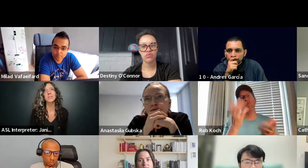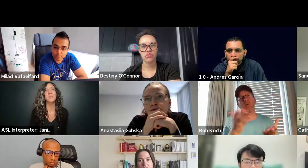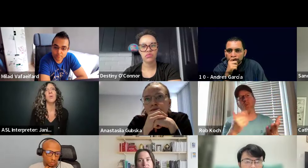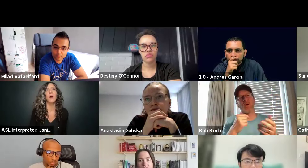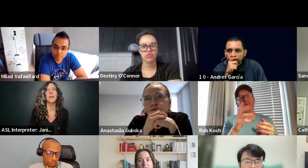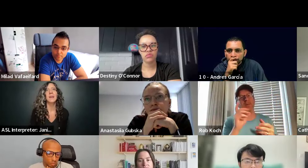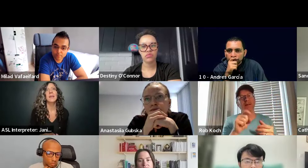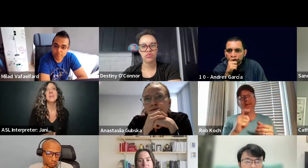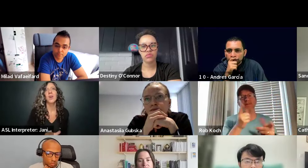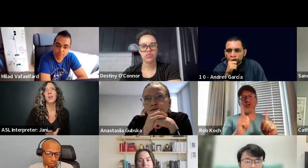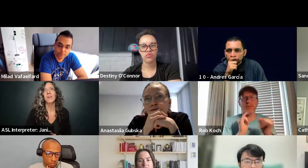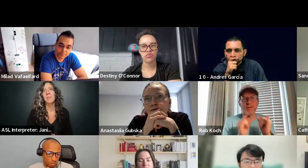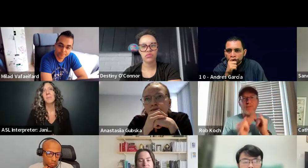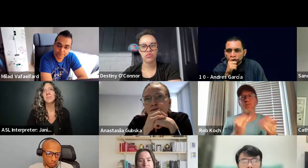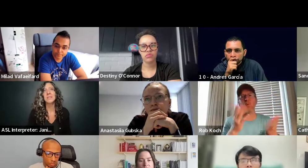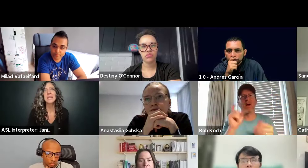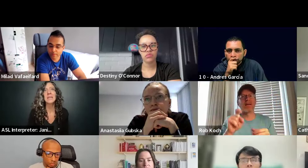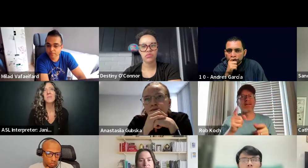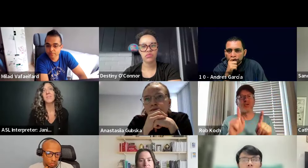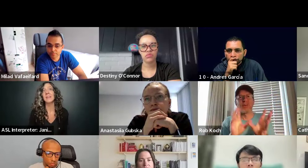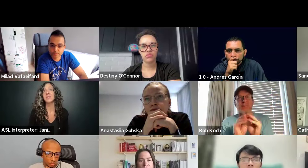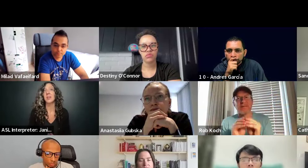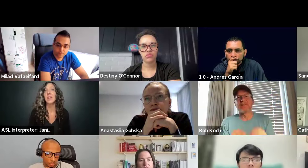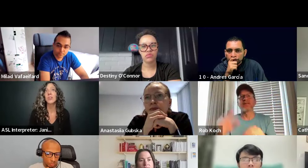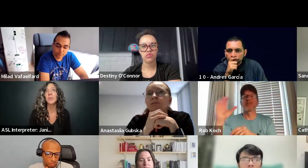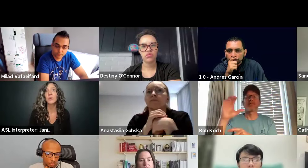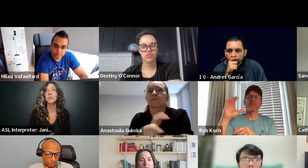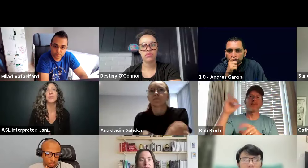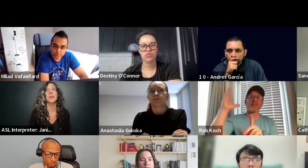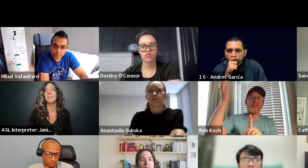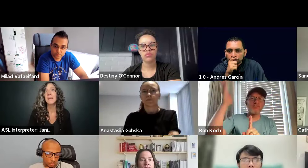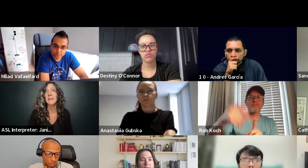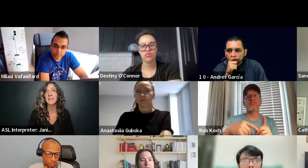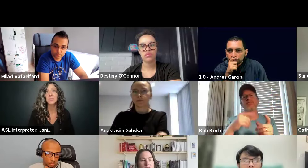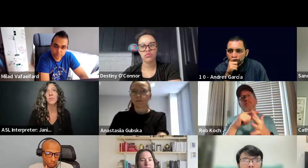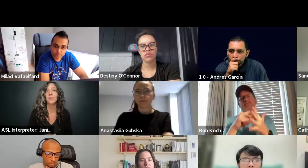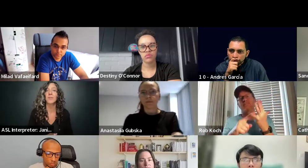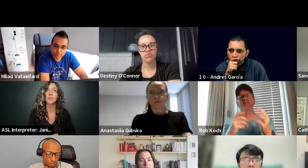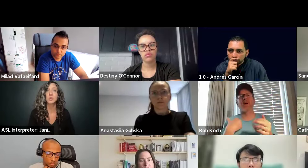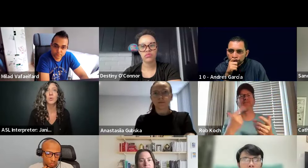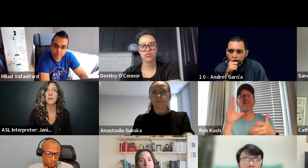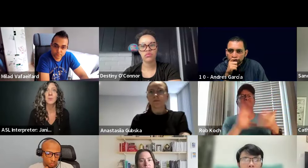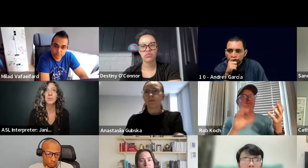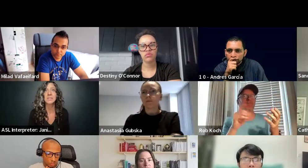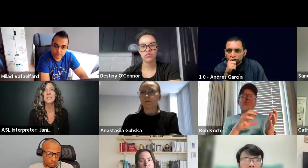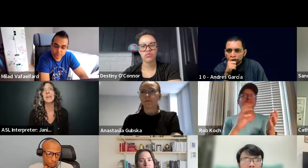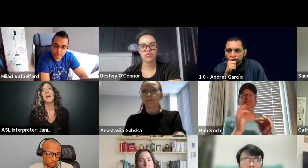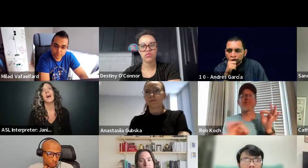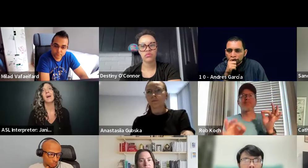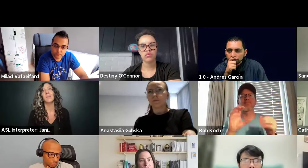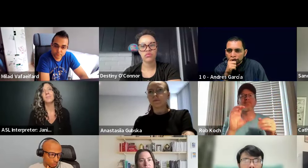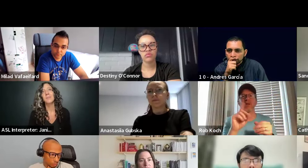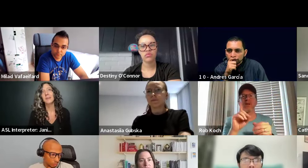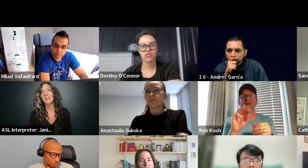-depth and it talks about what deaf and hard of hearing members need, what they need during an interview, during meetings, whether they're virtual or in-person,